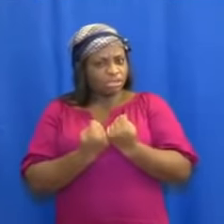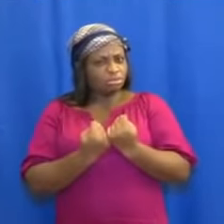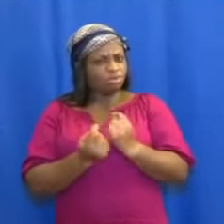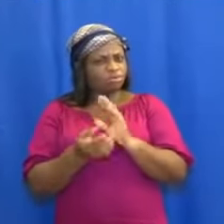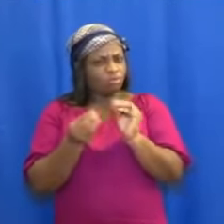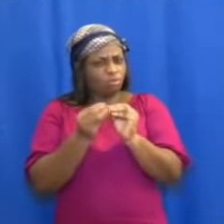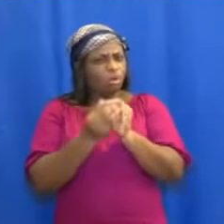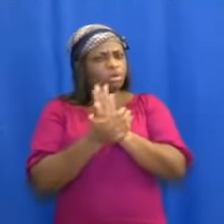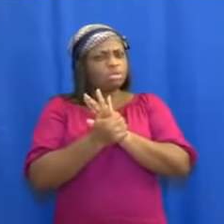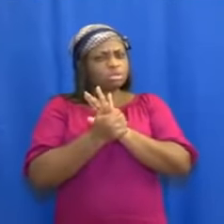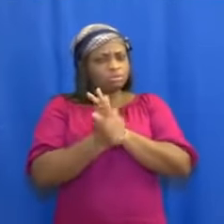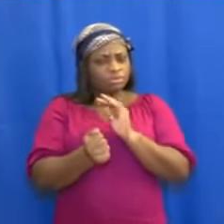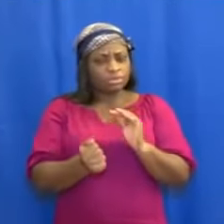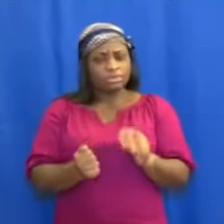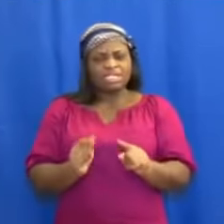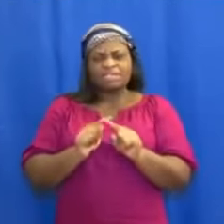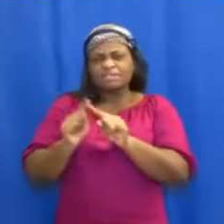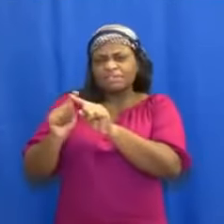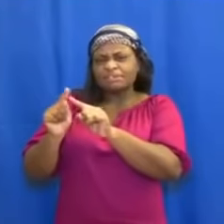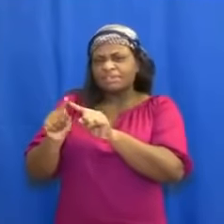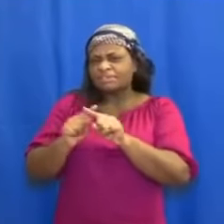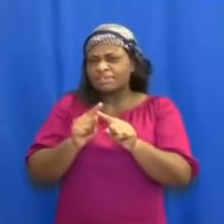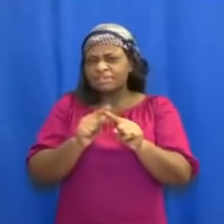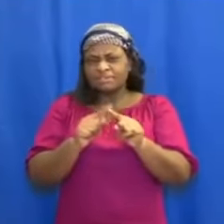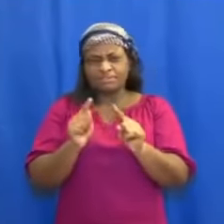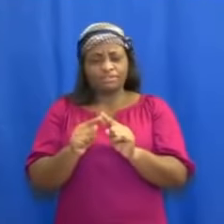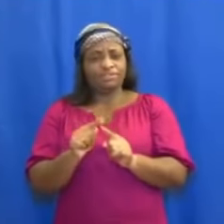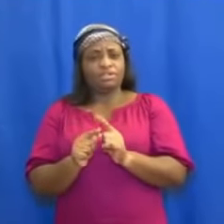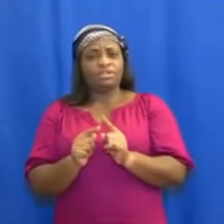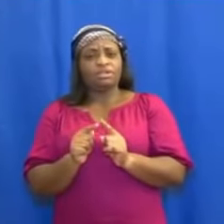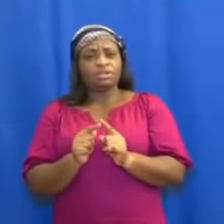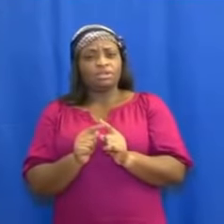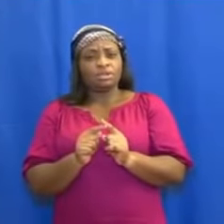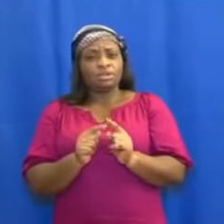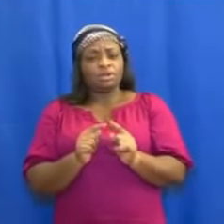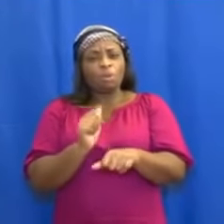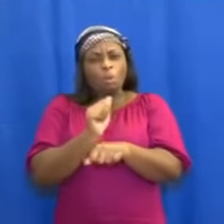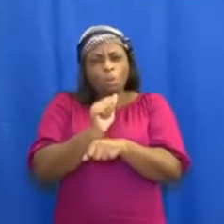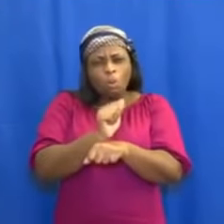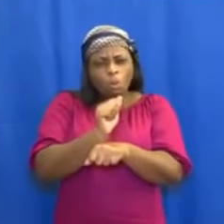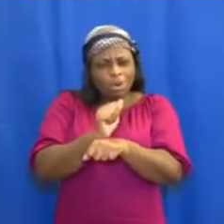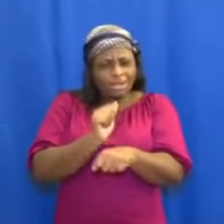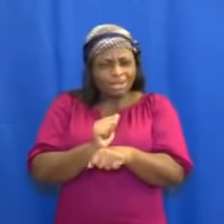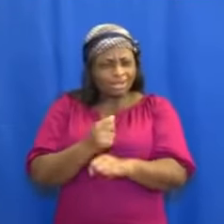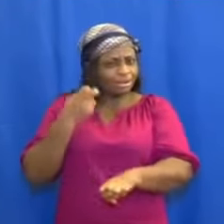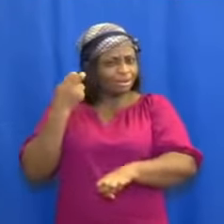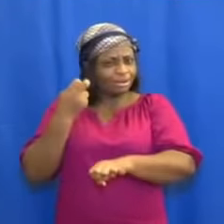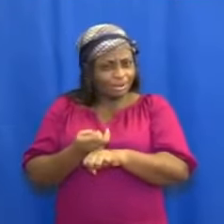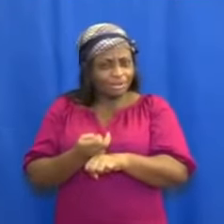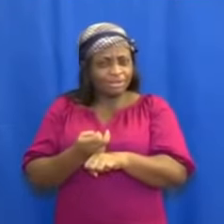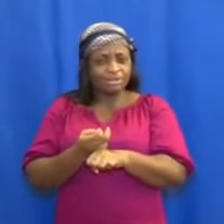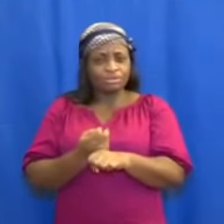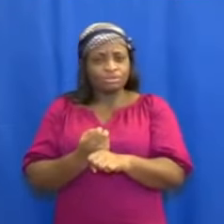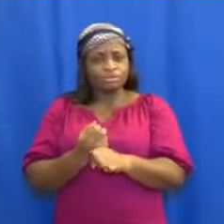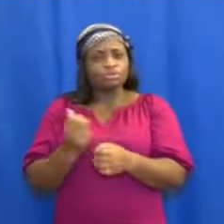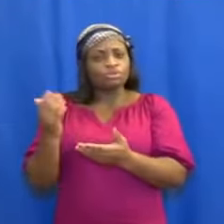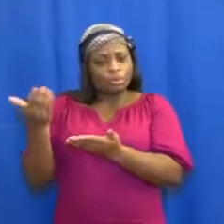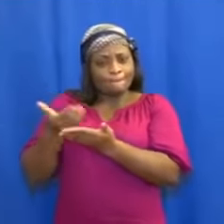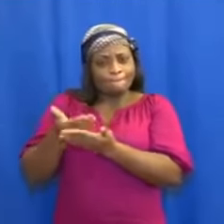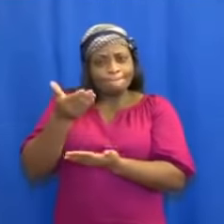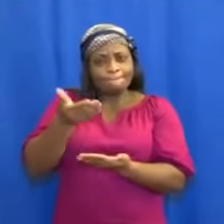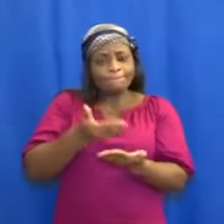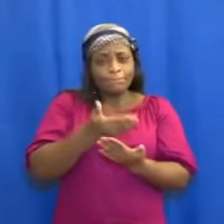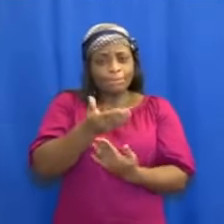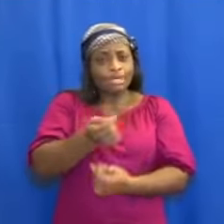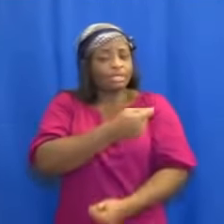institutions and agencies who are working assiduously towards the procurement and deployment of the vaccines